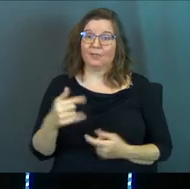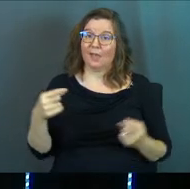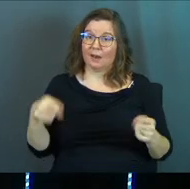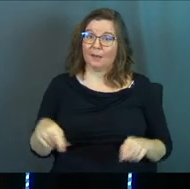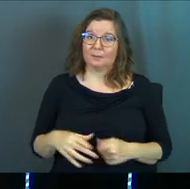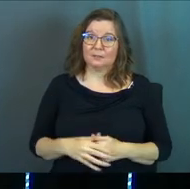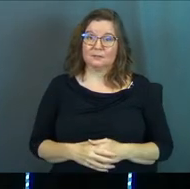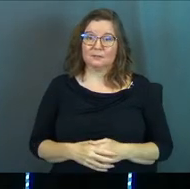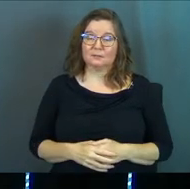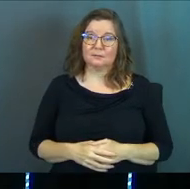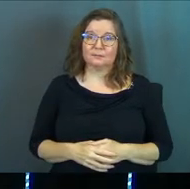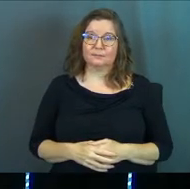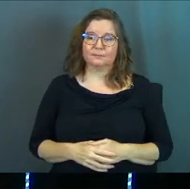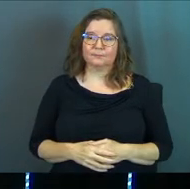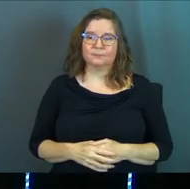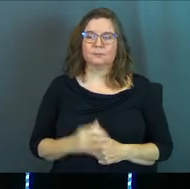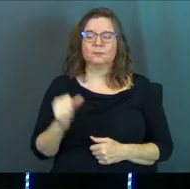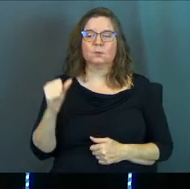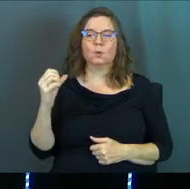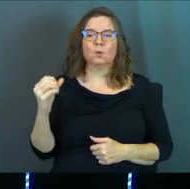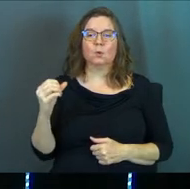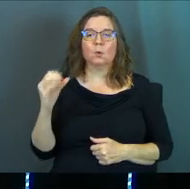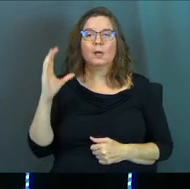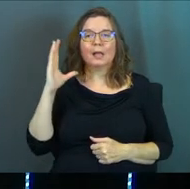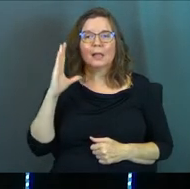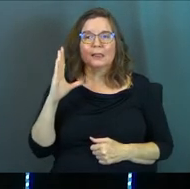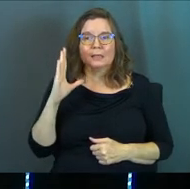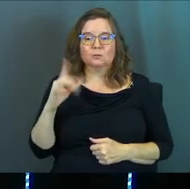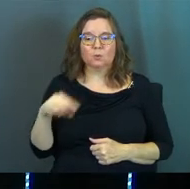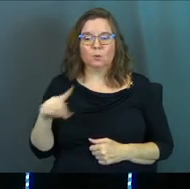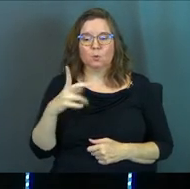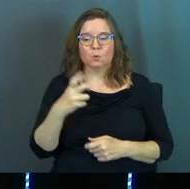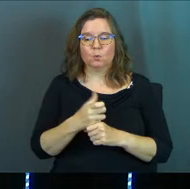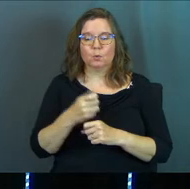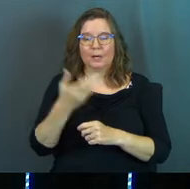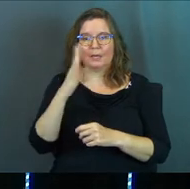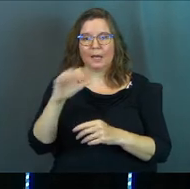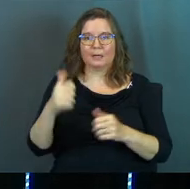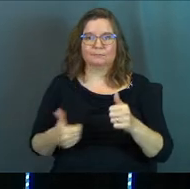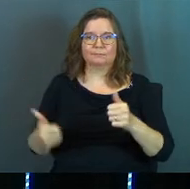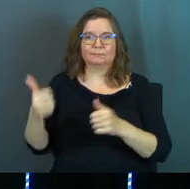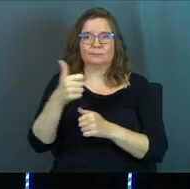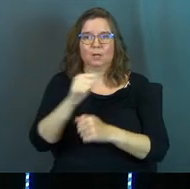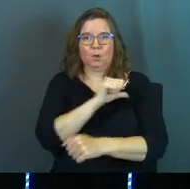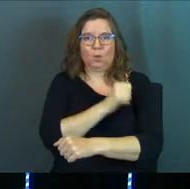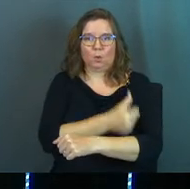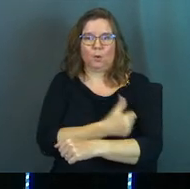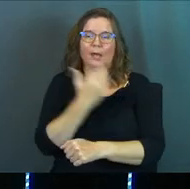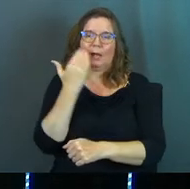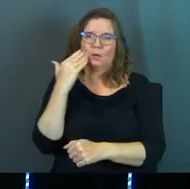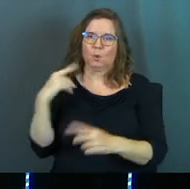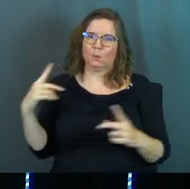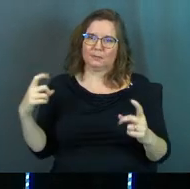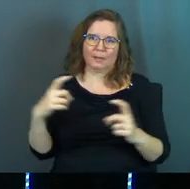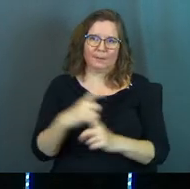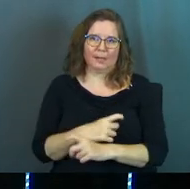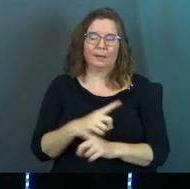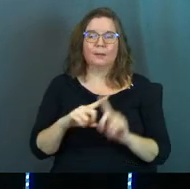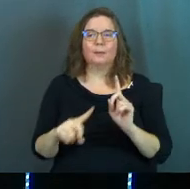and that happens. And so listen to those who God has placed in authority over you, and I know it's